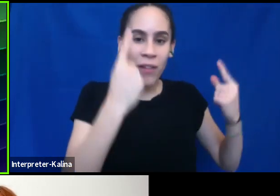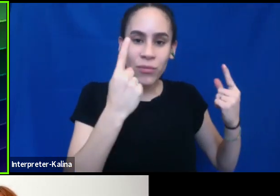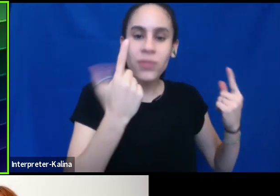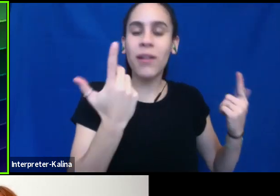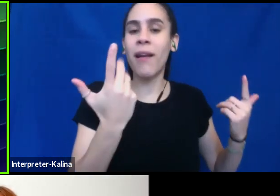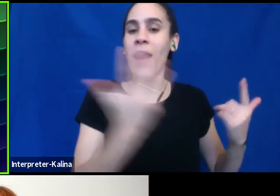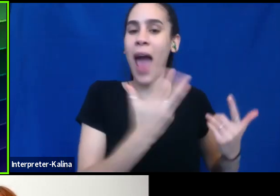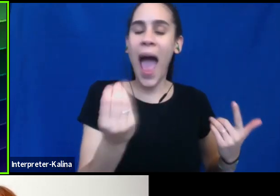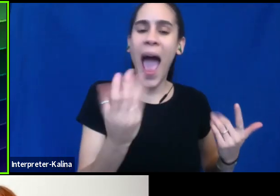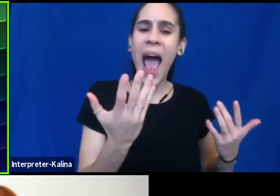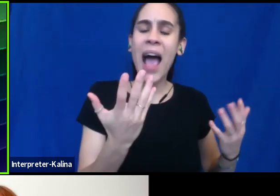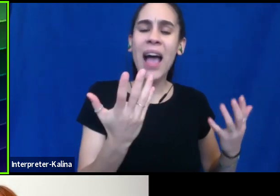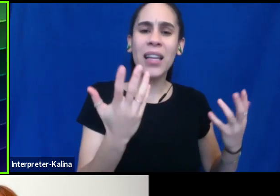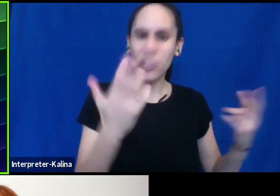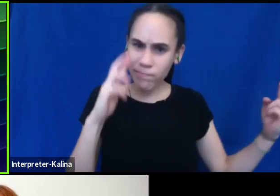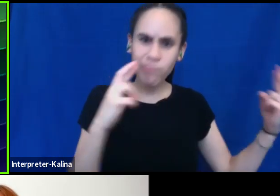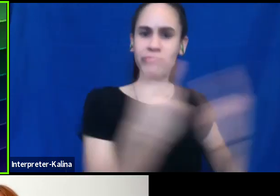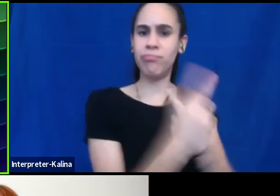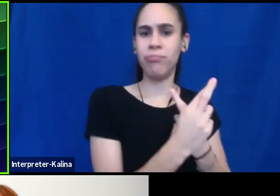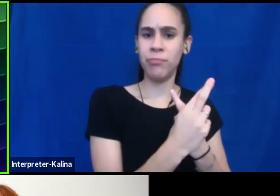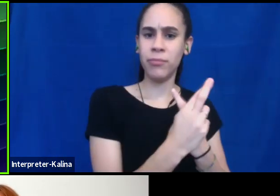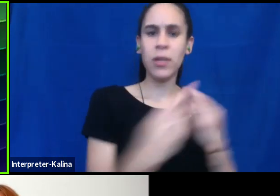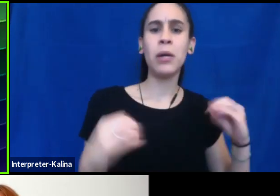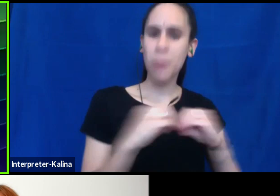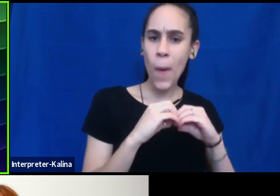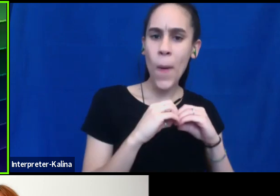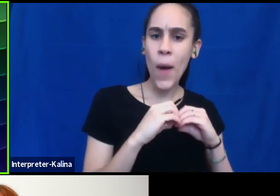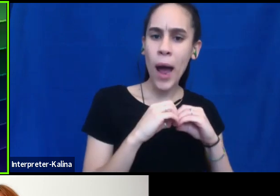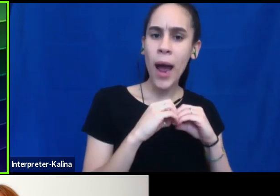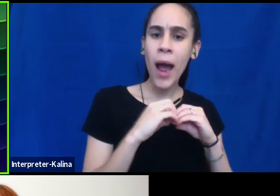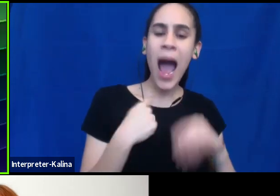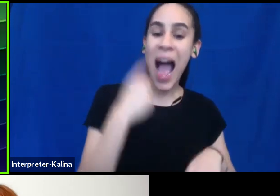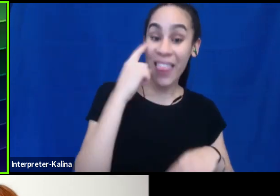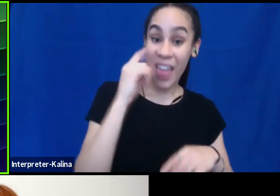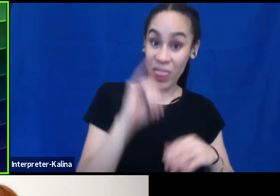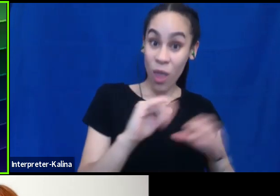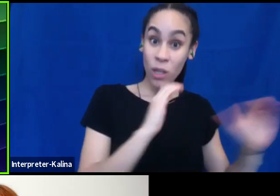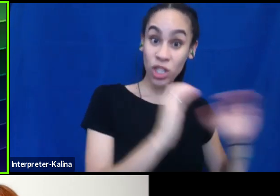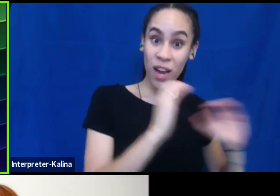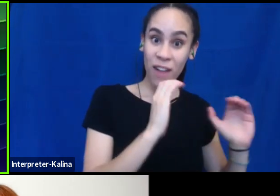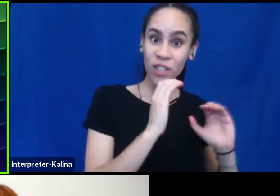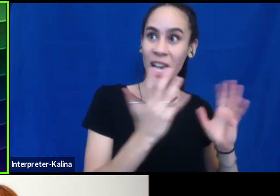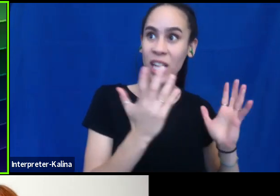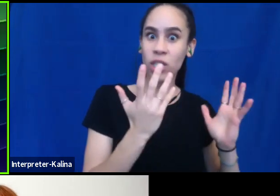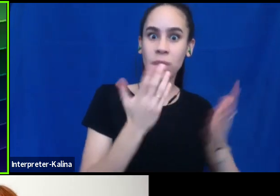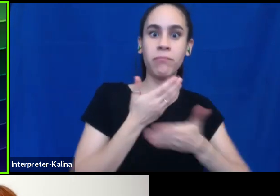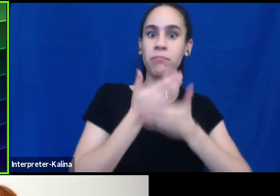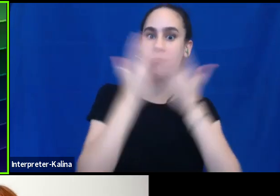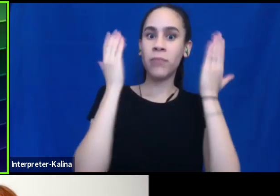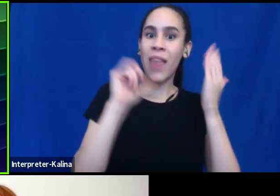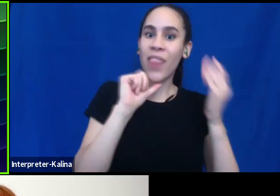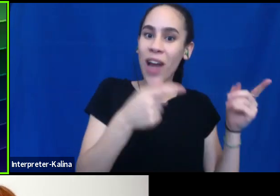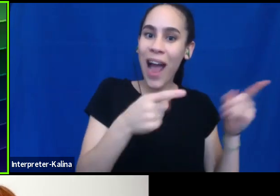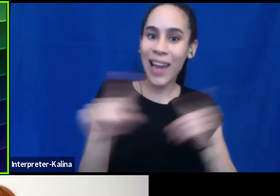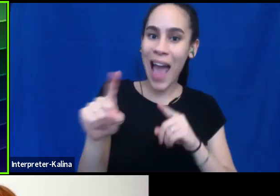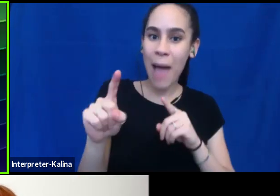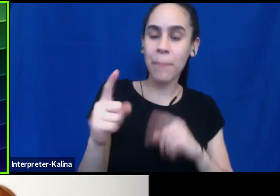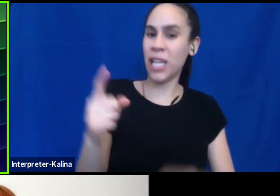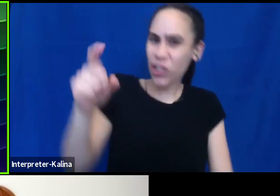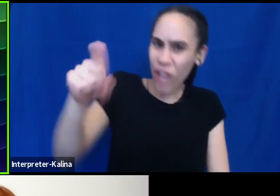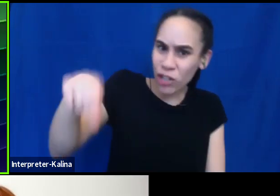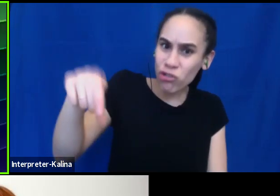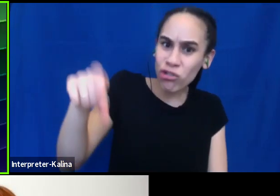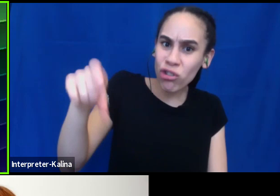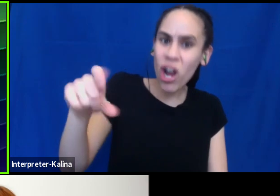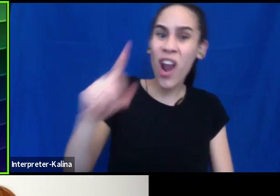so much more respect. And I think that, so those conversations aren't, aren't happening at all. And I feel like they should be right. Our goal maybe